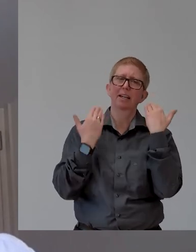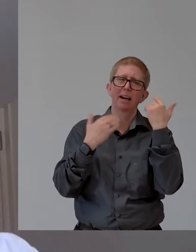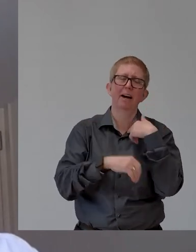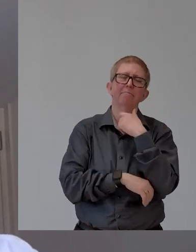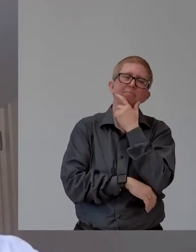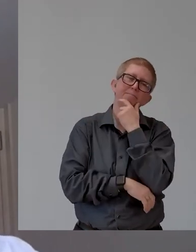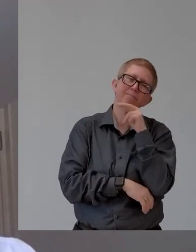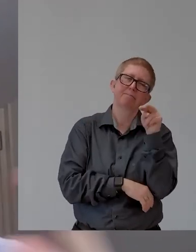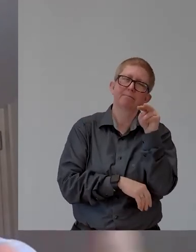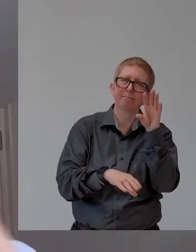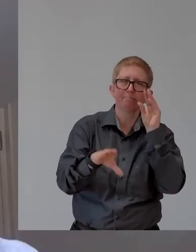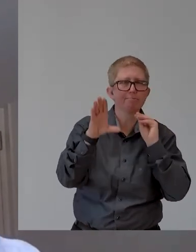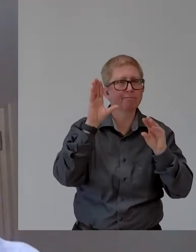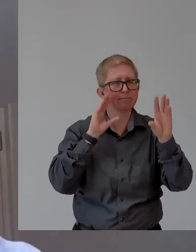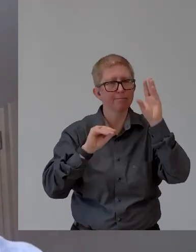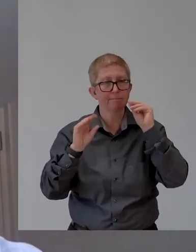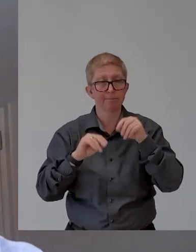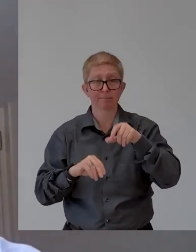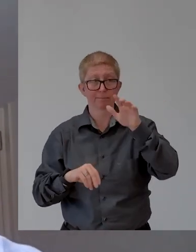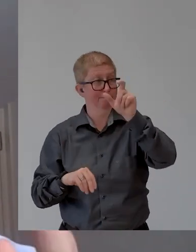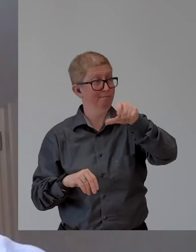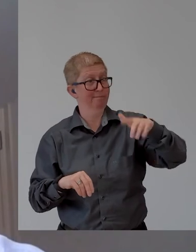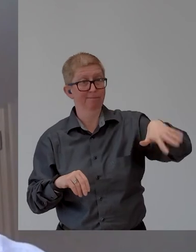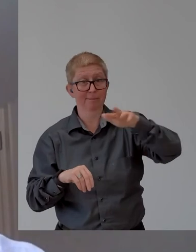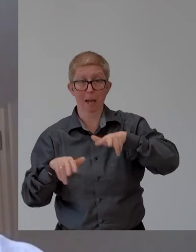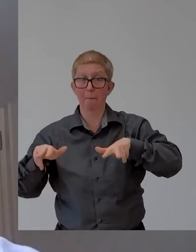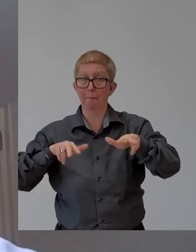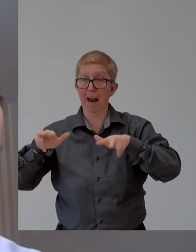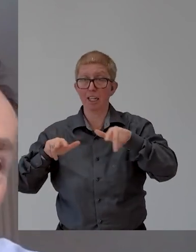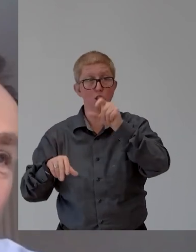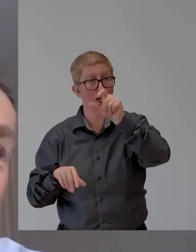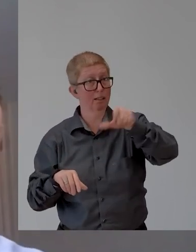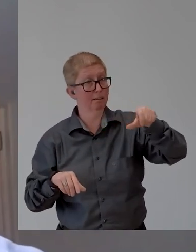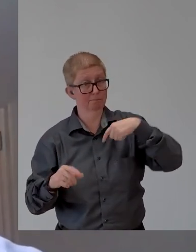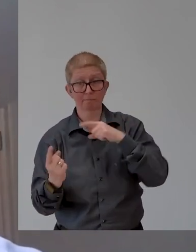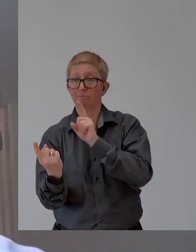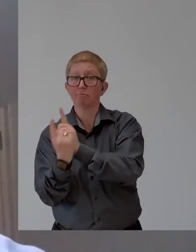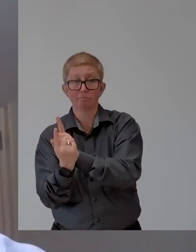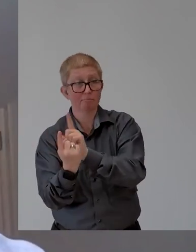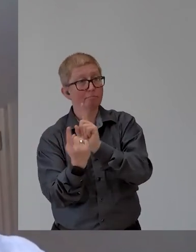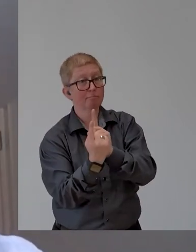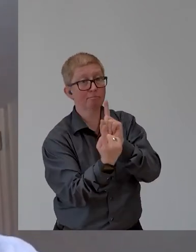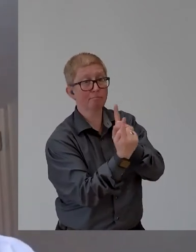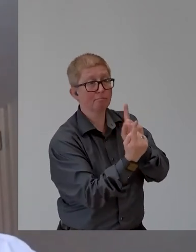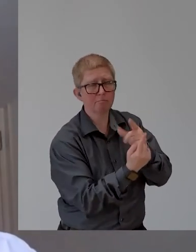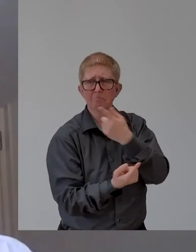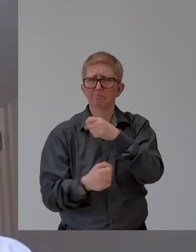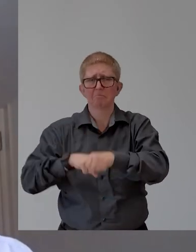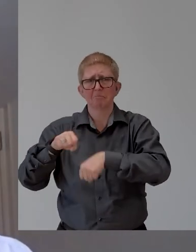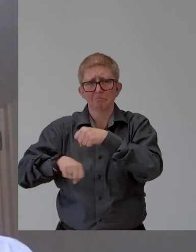other senior managers from different companies. met, you know, one had a biking accident, one a skiing accident.